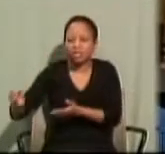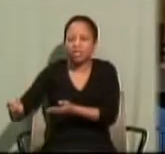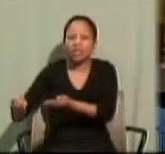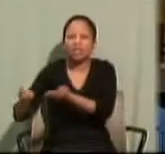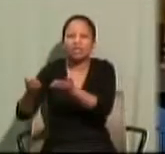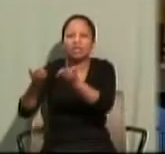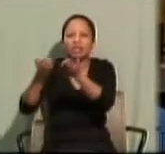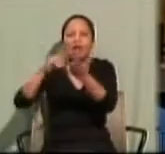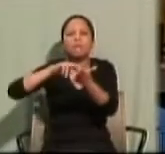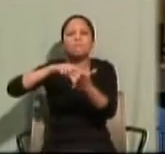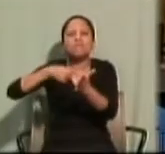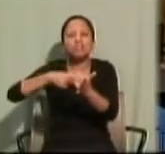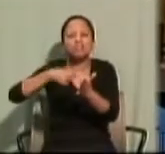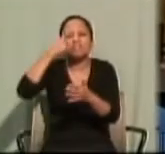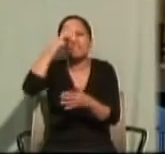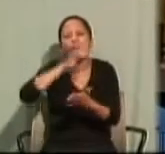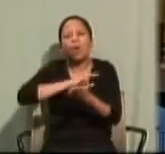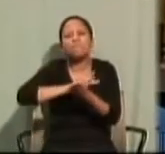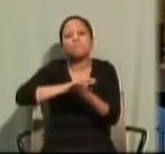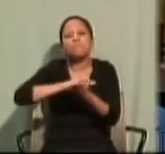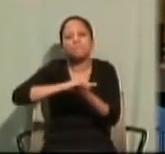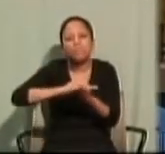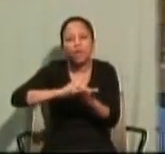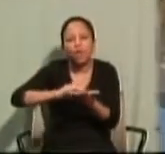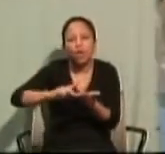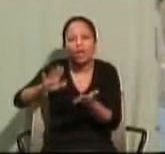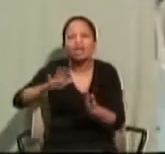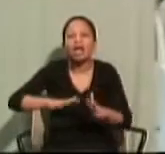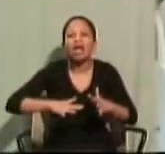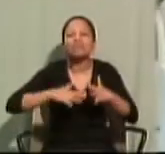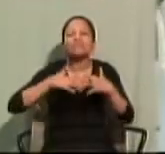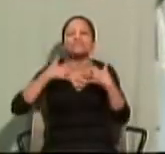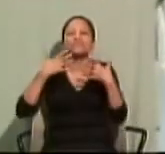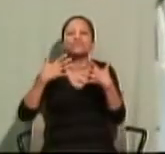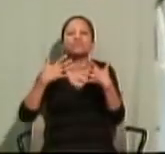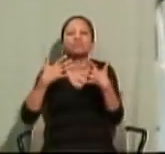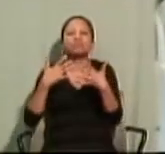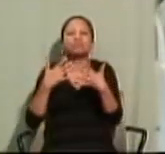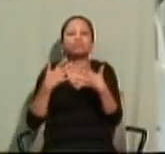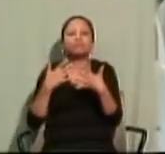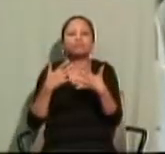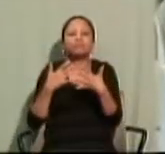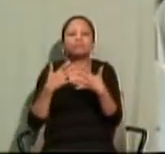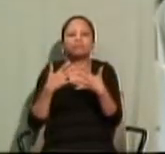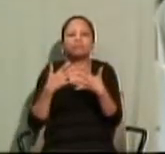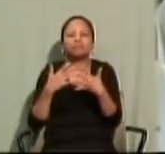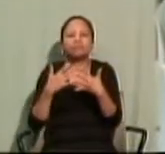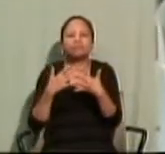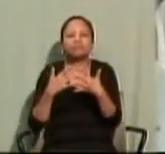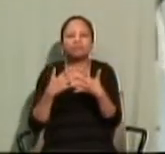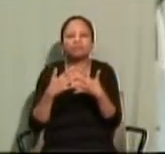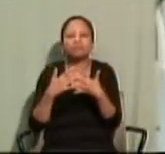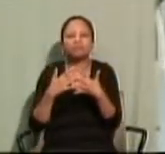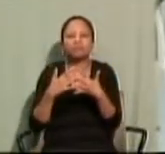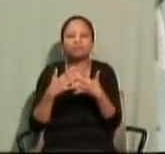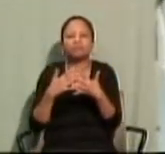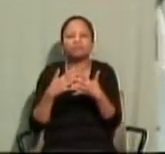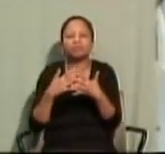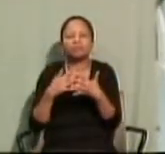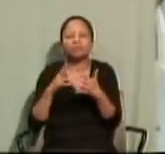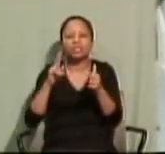to thank God for her safe delivery, she also offered a second turtle dove.